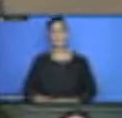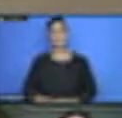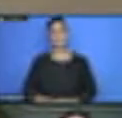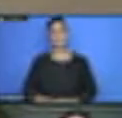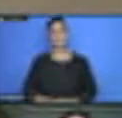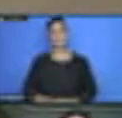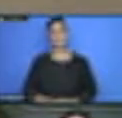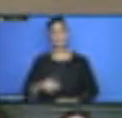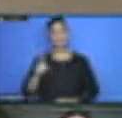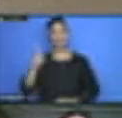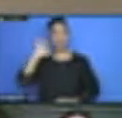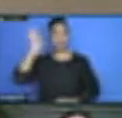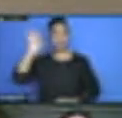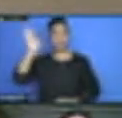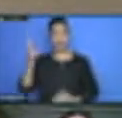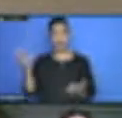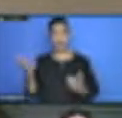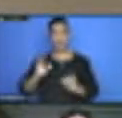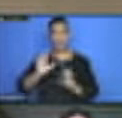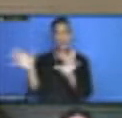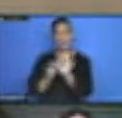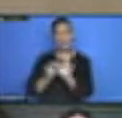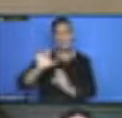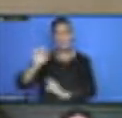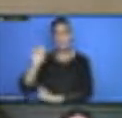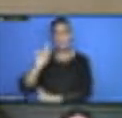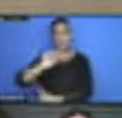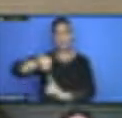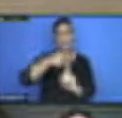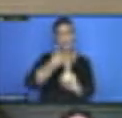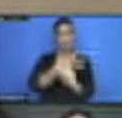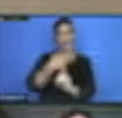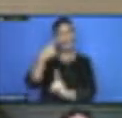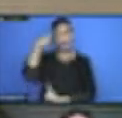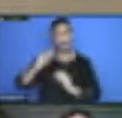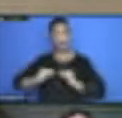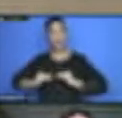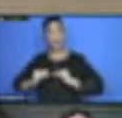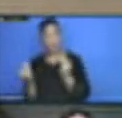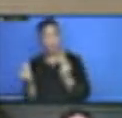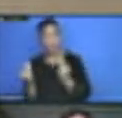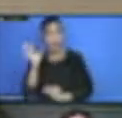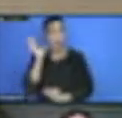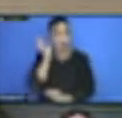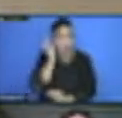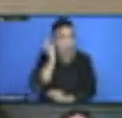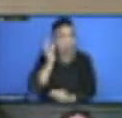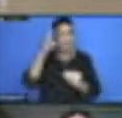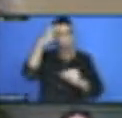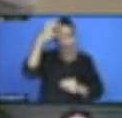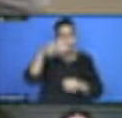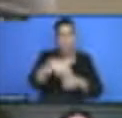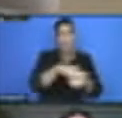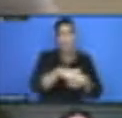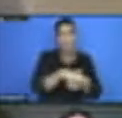you should think youth, women, and local governments because they are the key players and the most important stakeholders. So my question